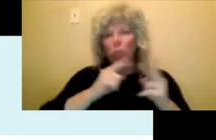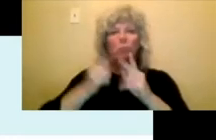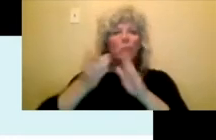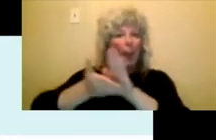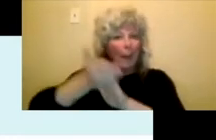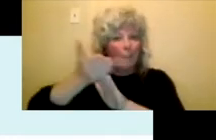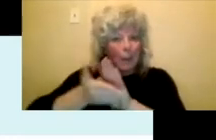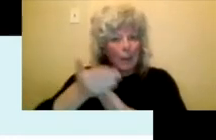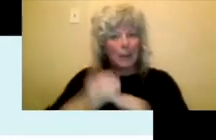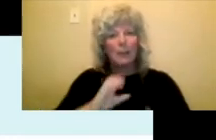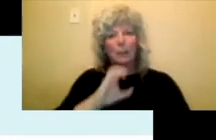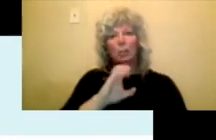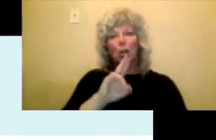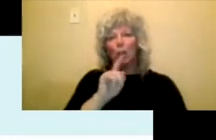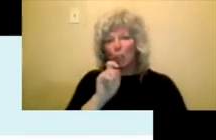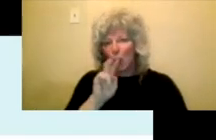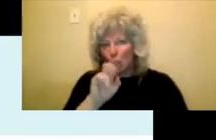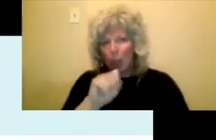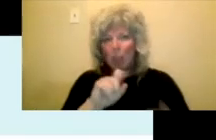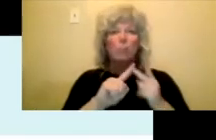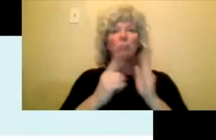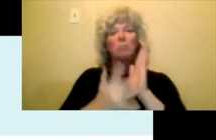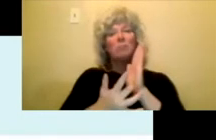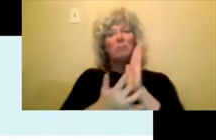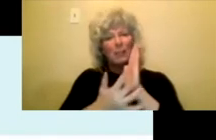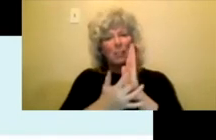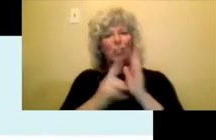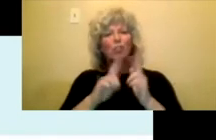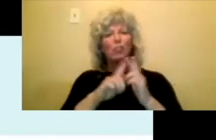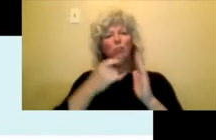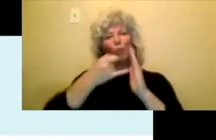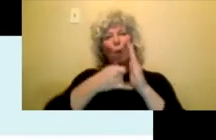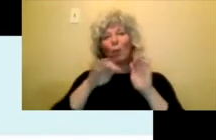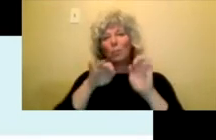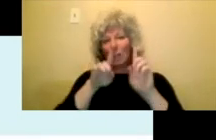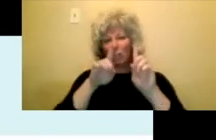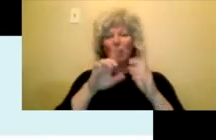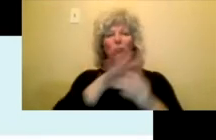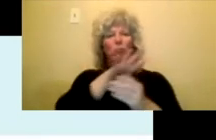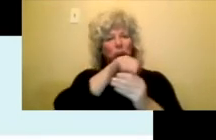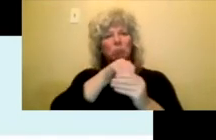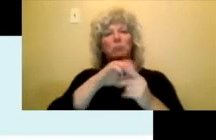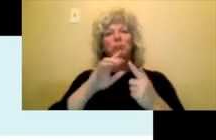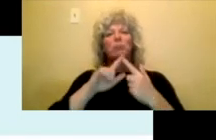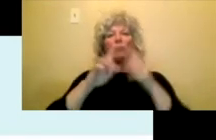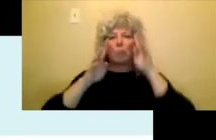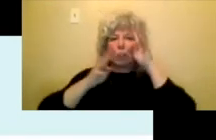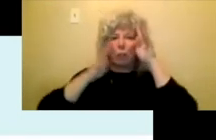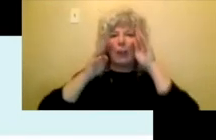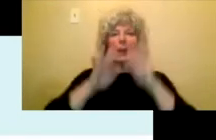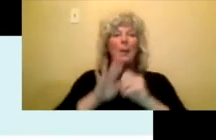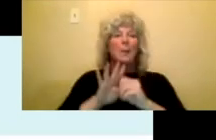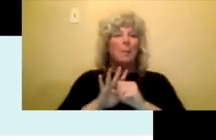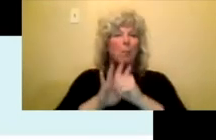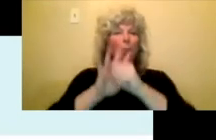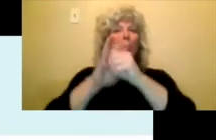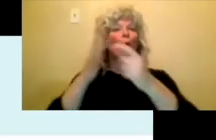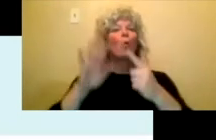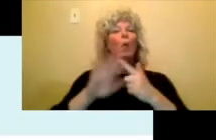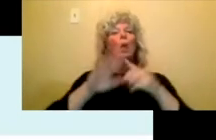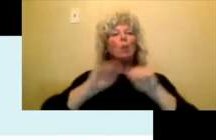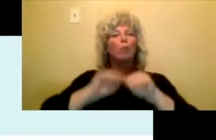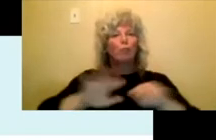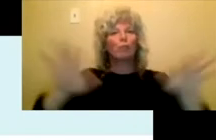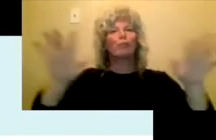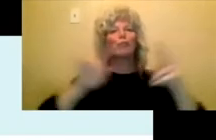programmers, technicians, and arts educators who are engaged in creating, promoting, and presenting, distributing, and programming